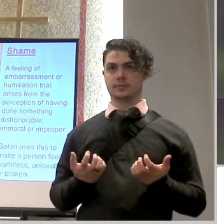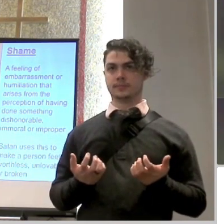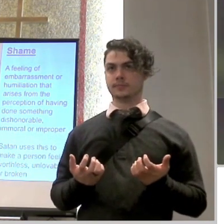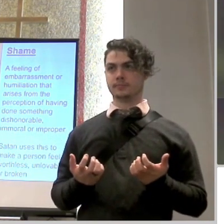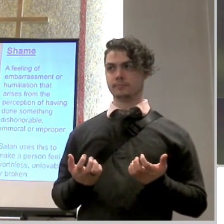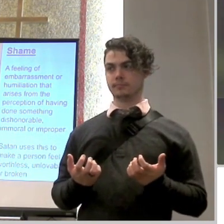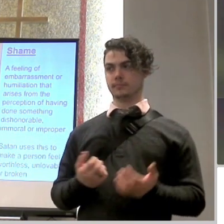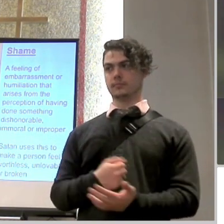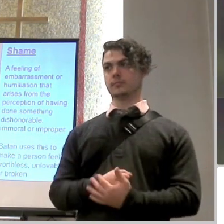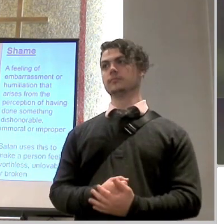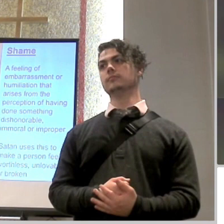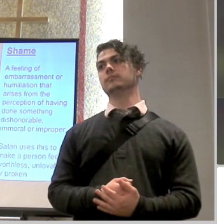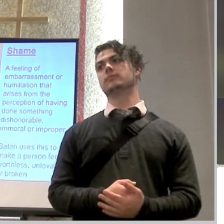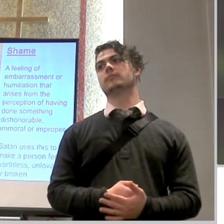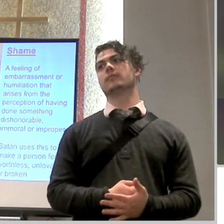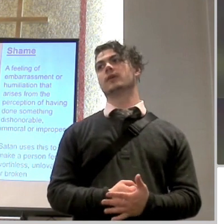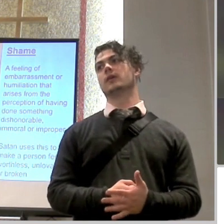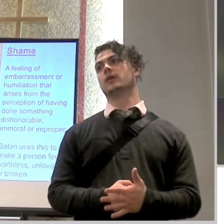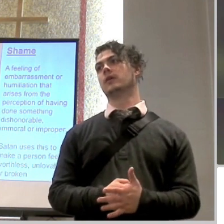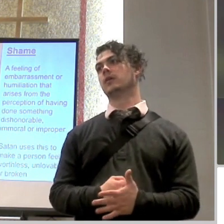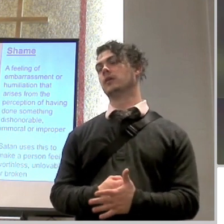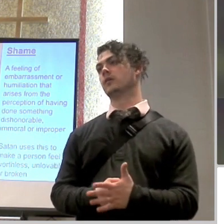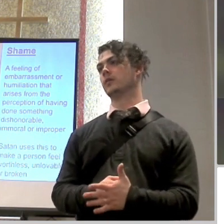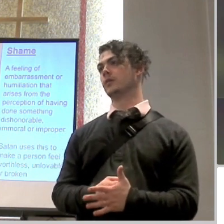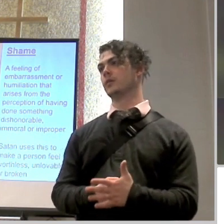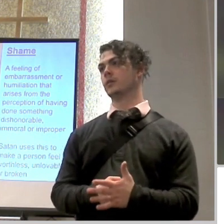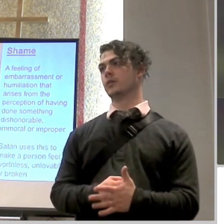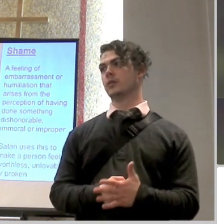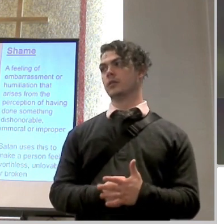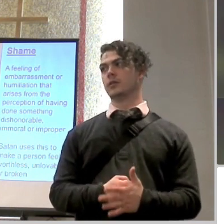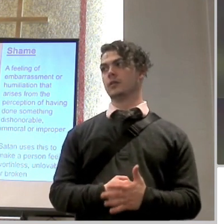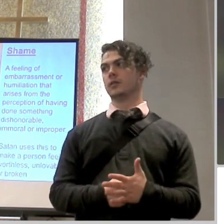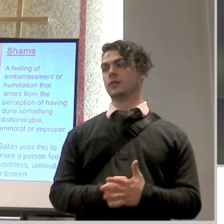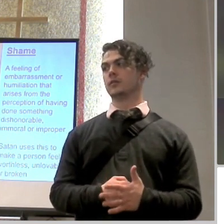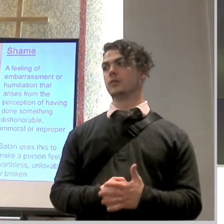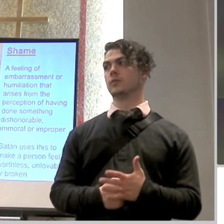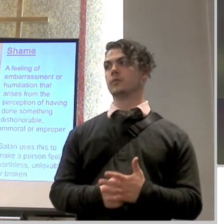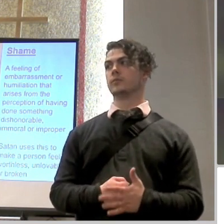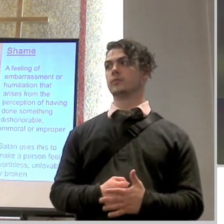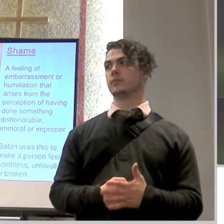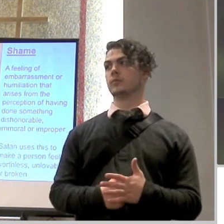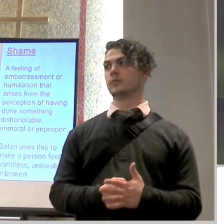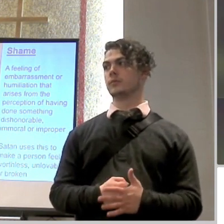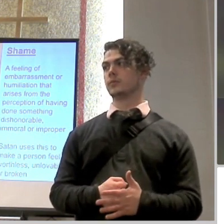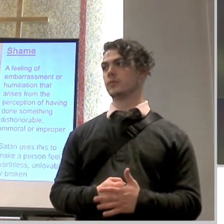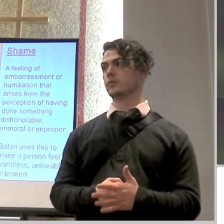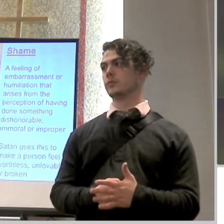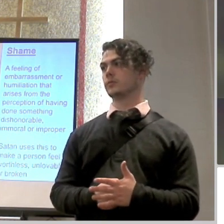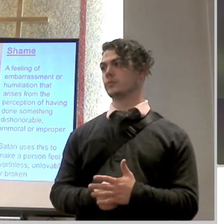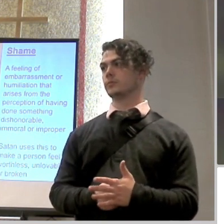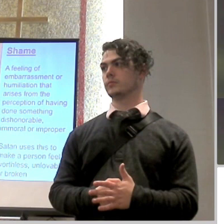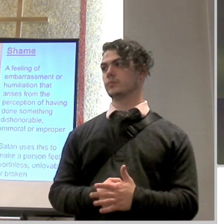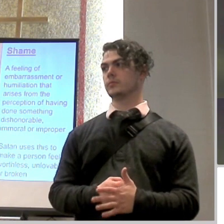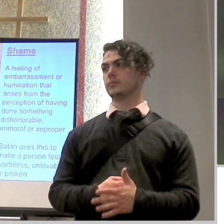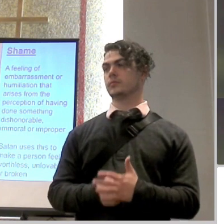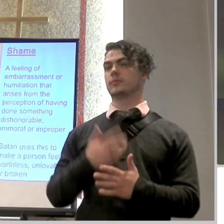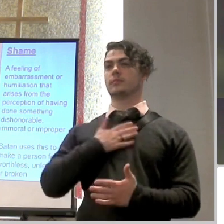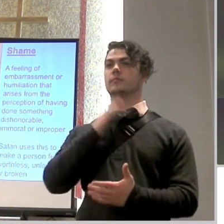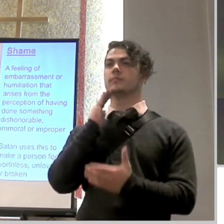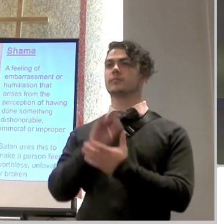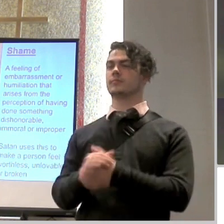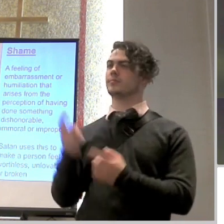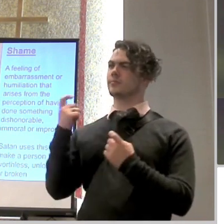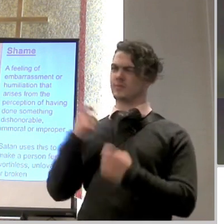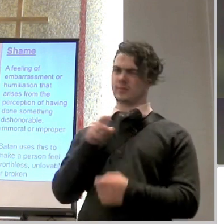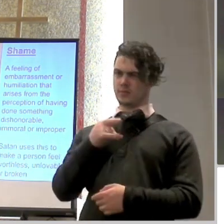what god would want us to know about ourselves and yet we've all wrestled with this my wife was asking me have you ever felt shame and i was